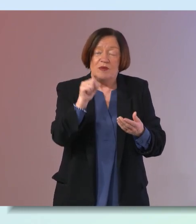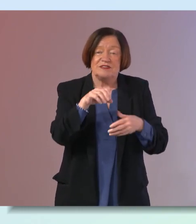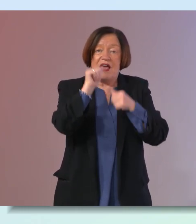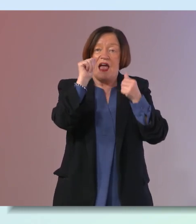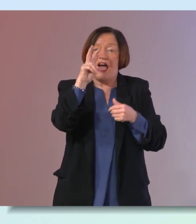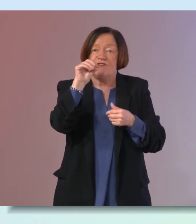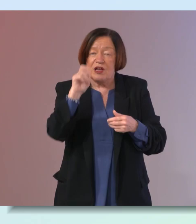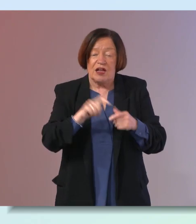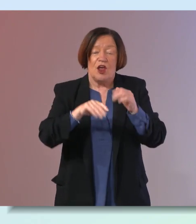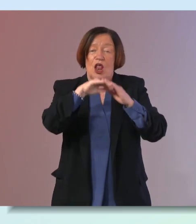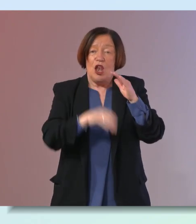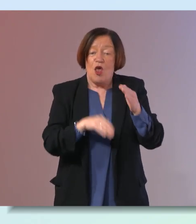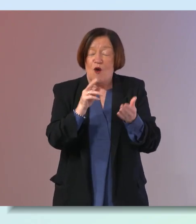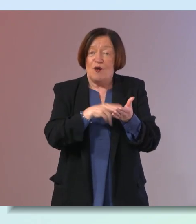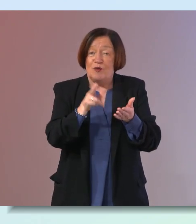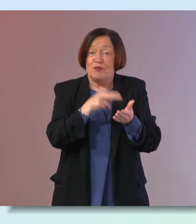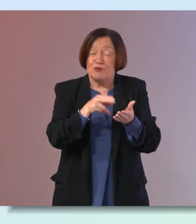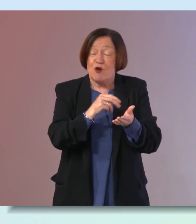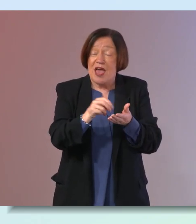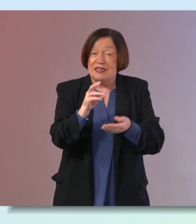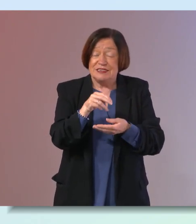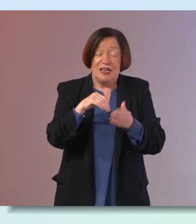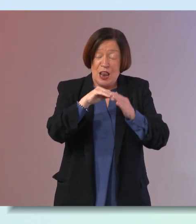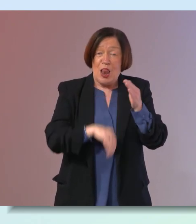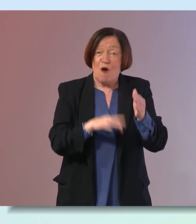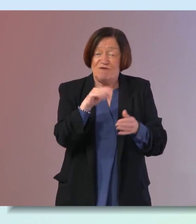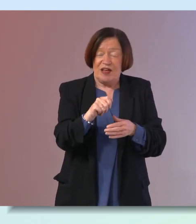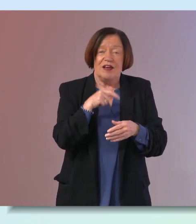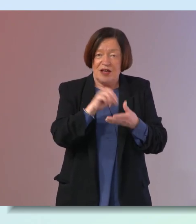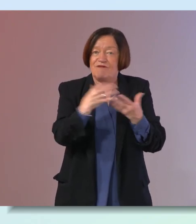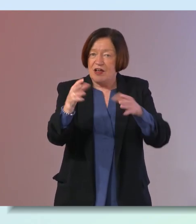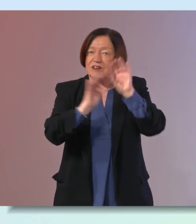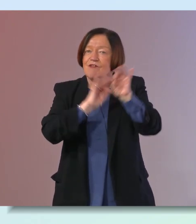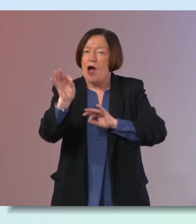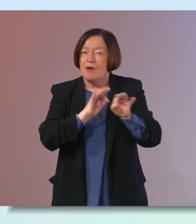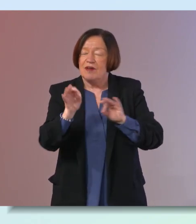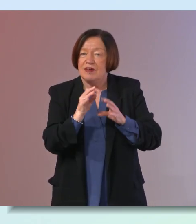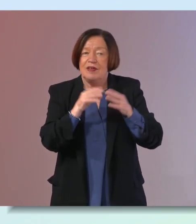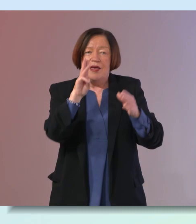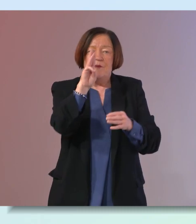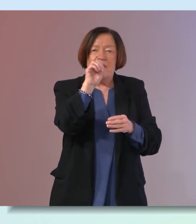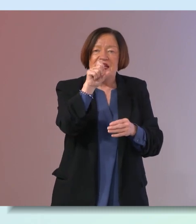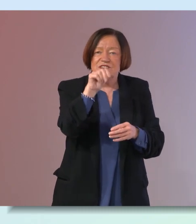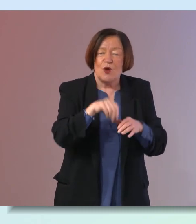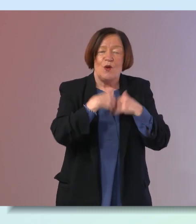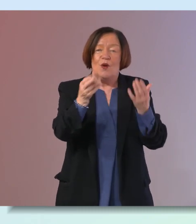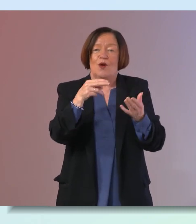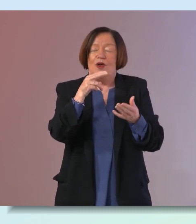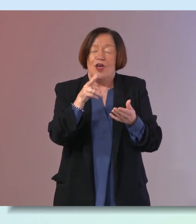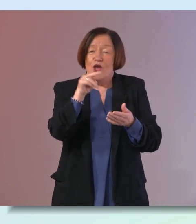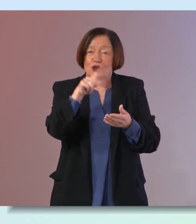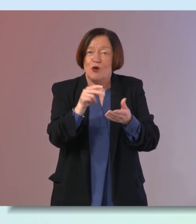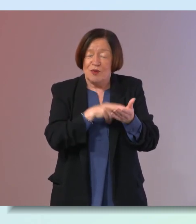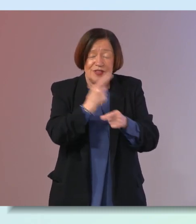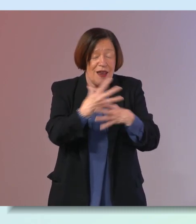low-fat spread i know that's not for everybody so we have lots of options olive tapenade pesto and nut butter there's loads of